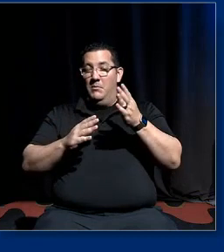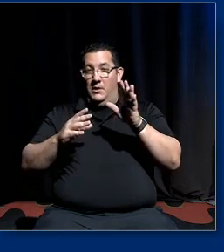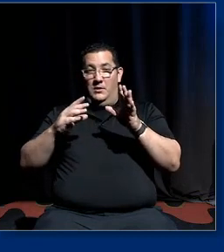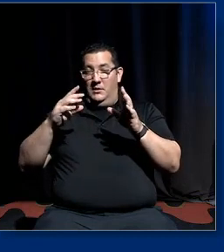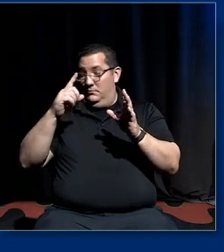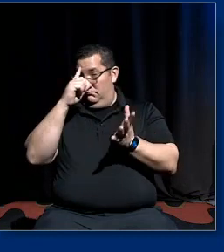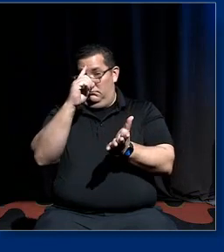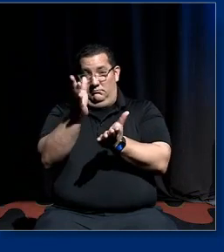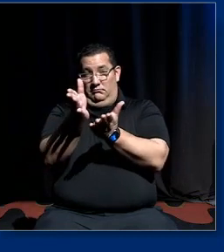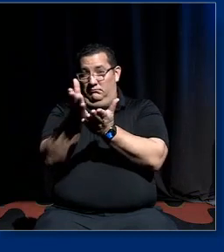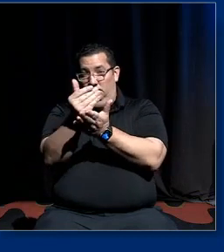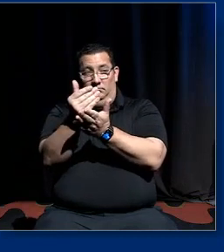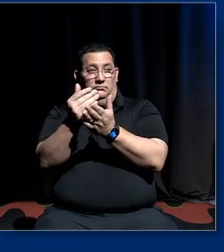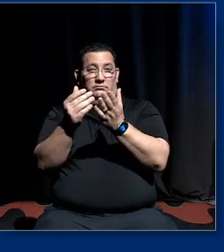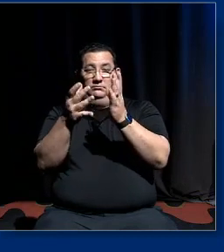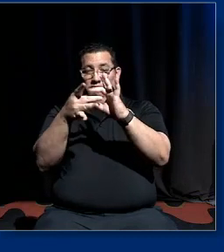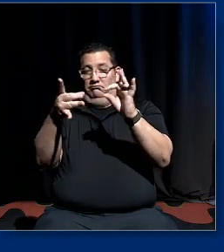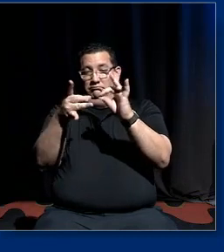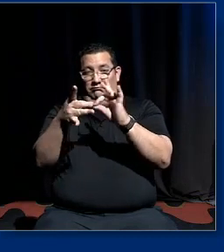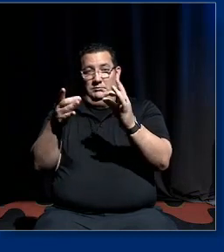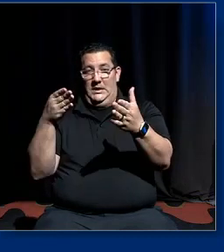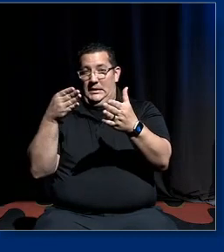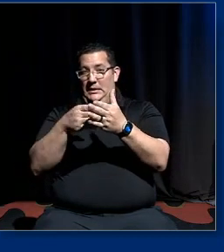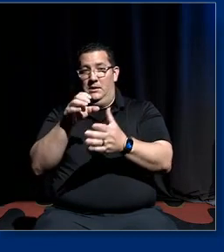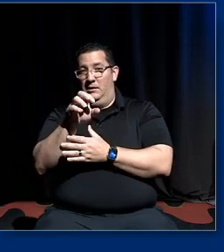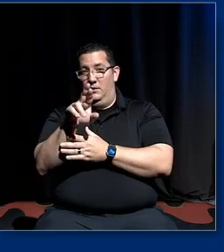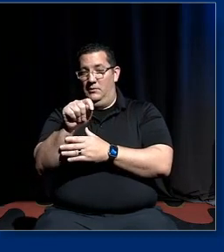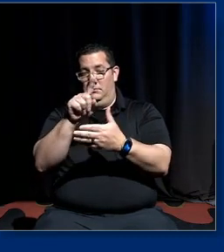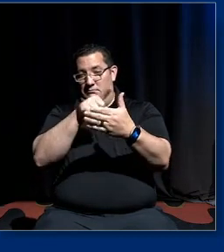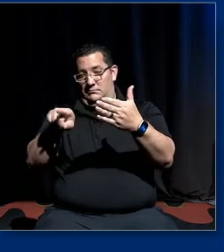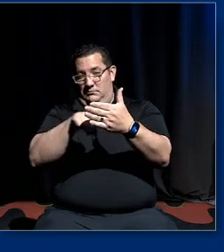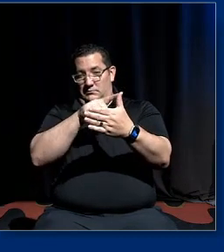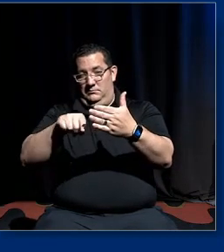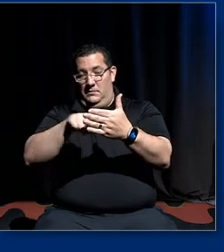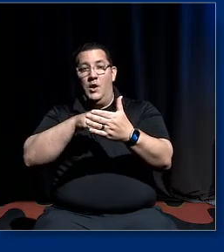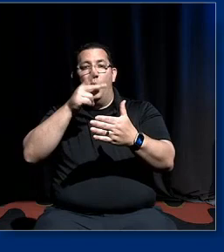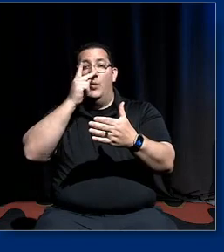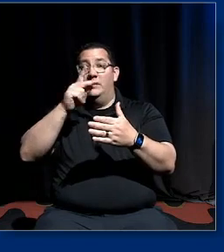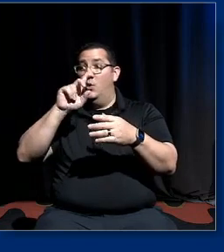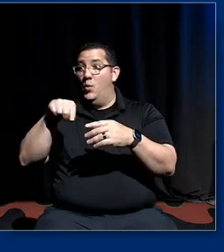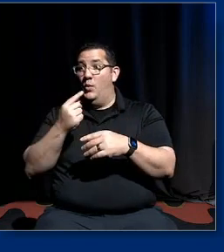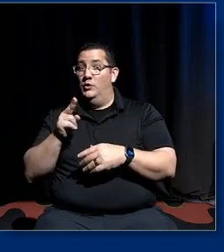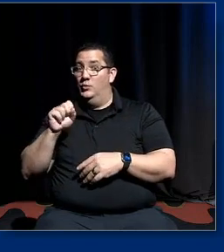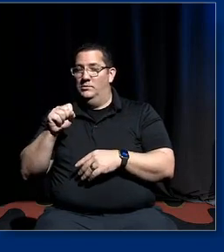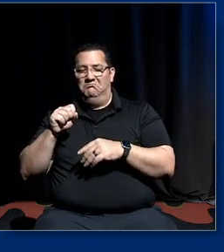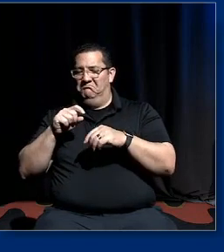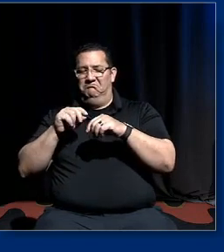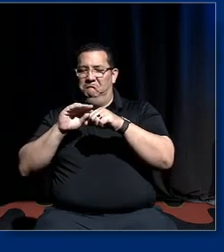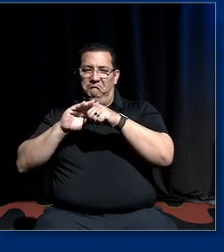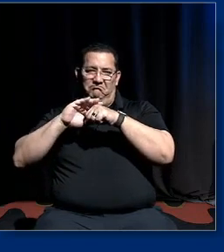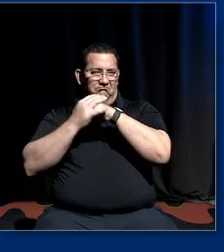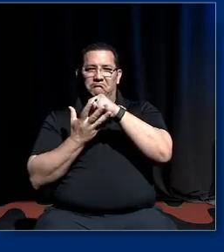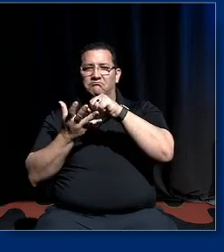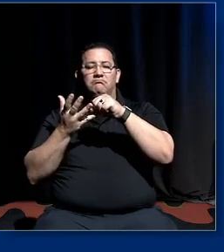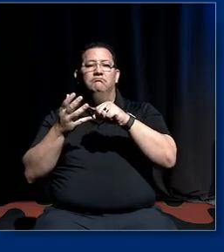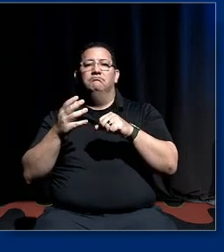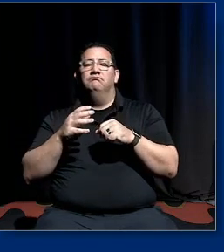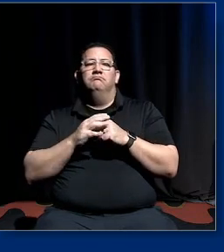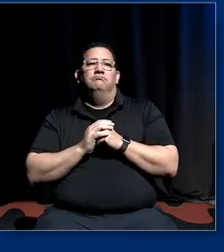are i mean they're mirrored globally so um the the level of coordination